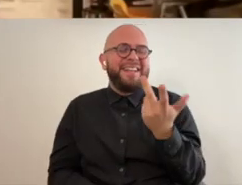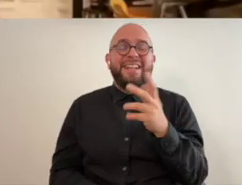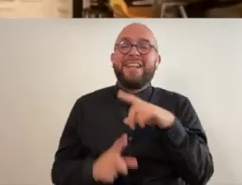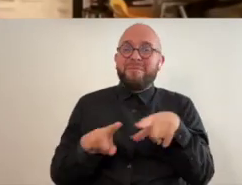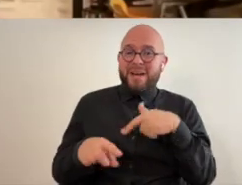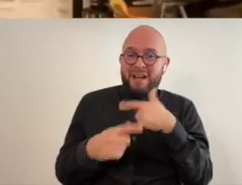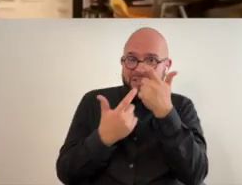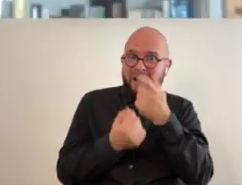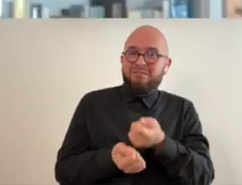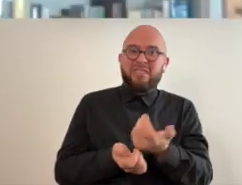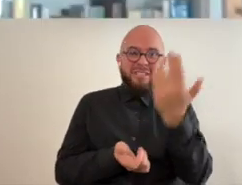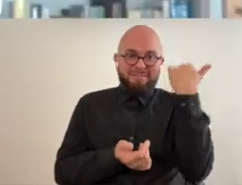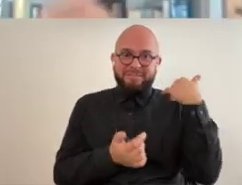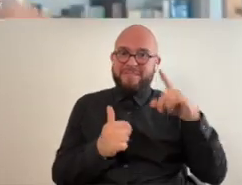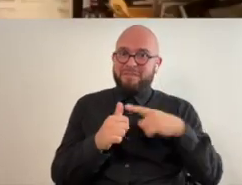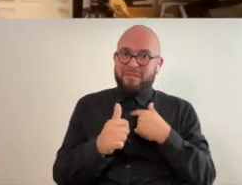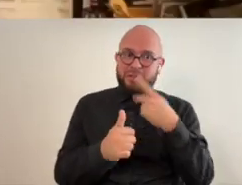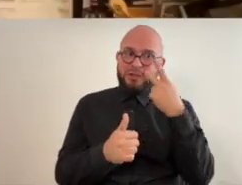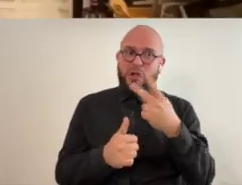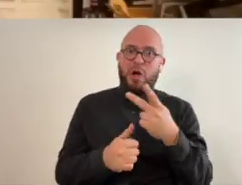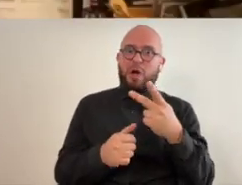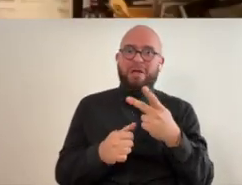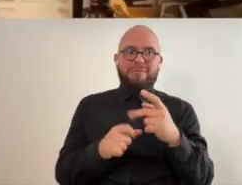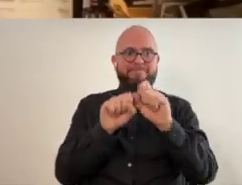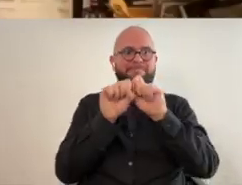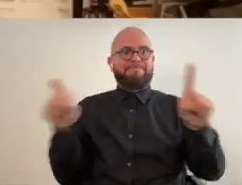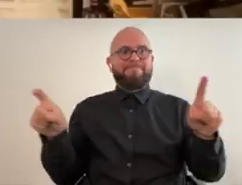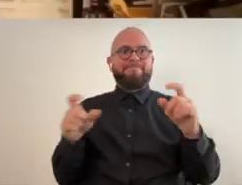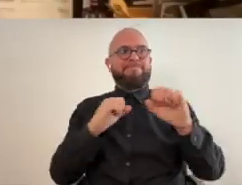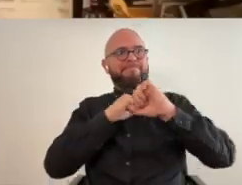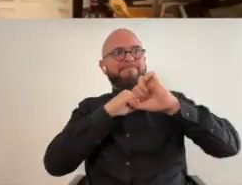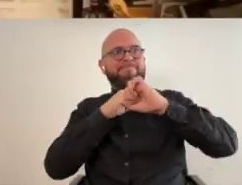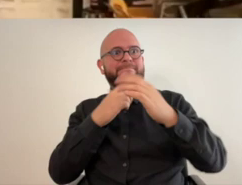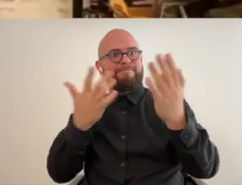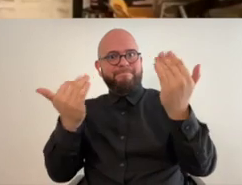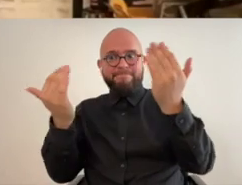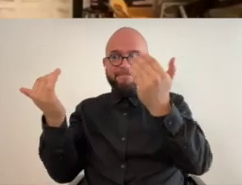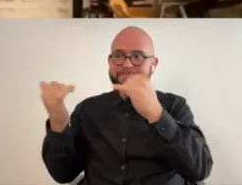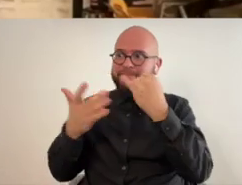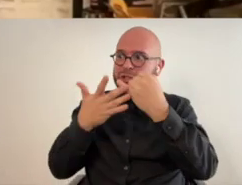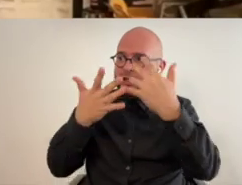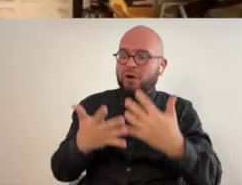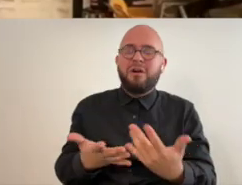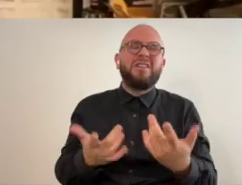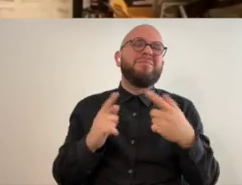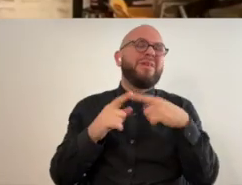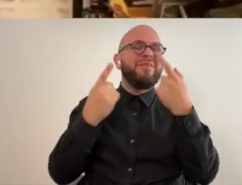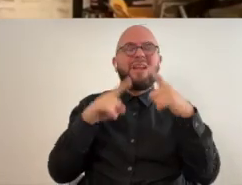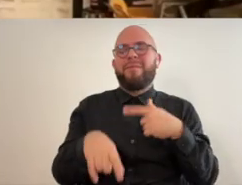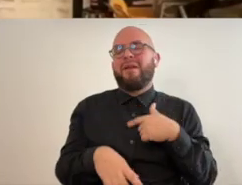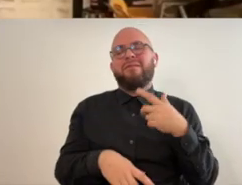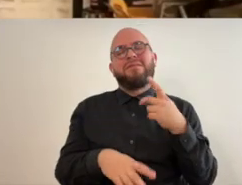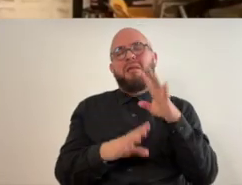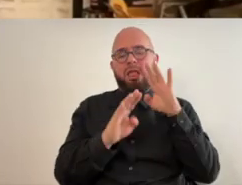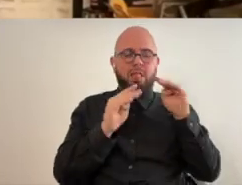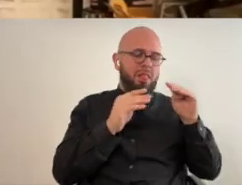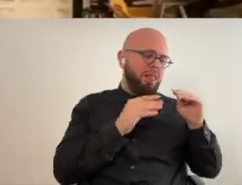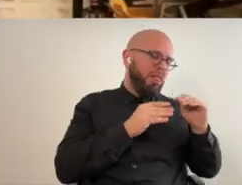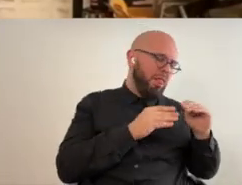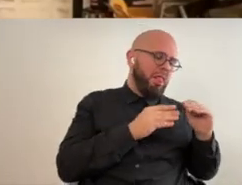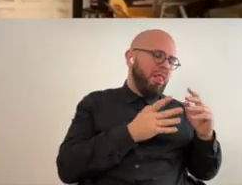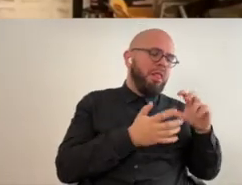but i was i was interested when i first saw the call i just um